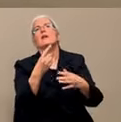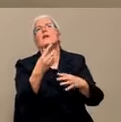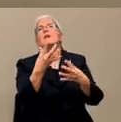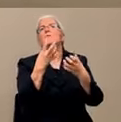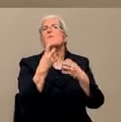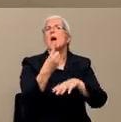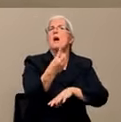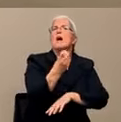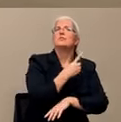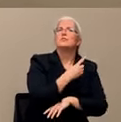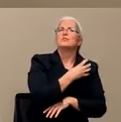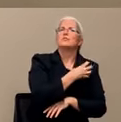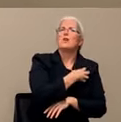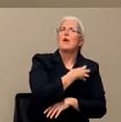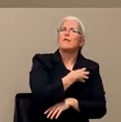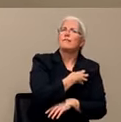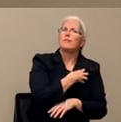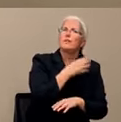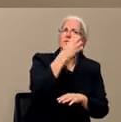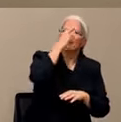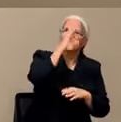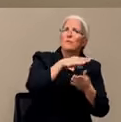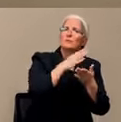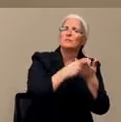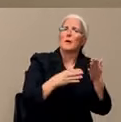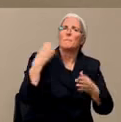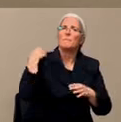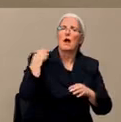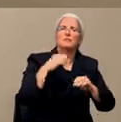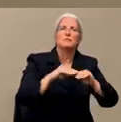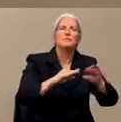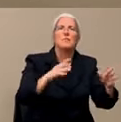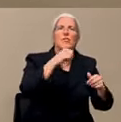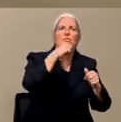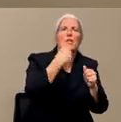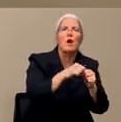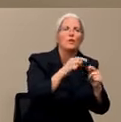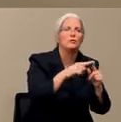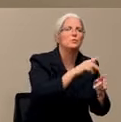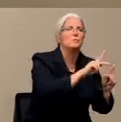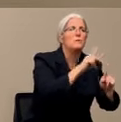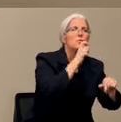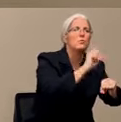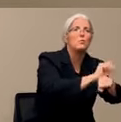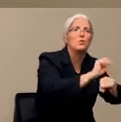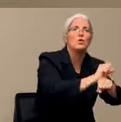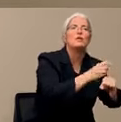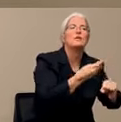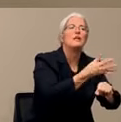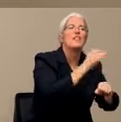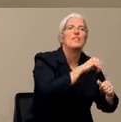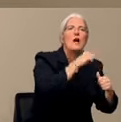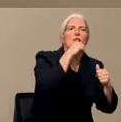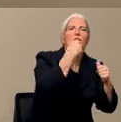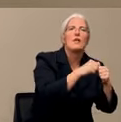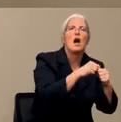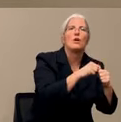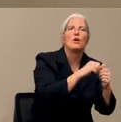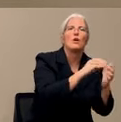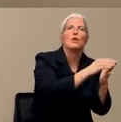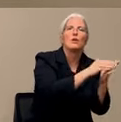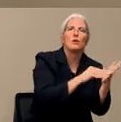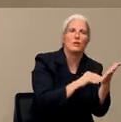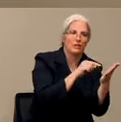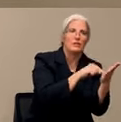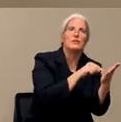who are currently working. This really is about people who are hopefully essential workers going